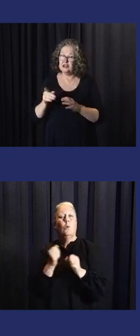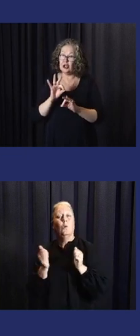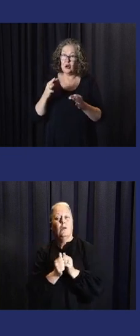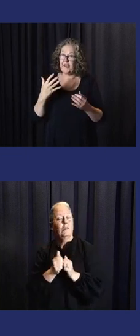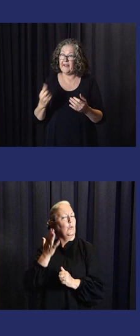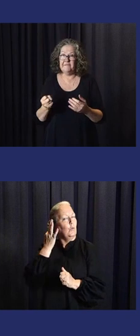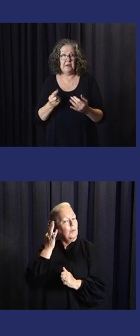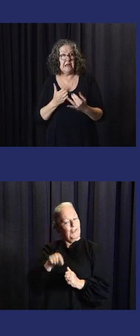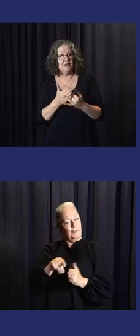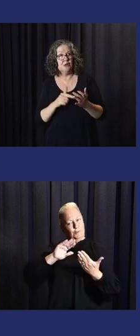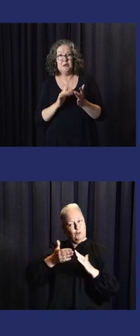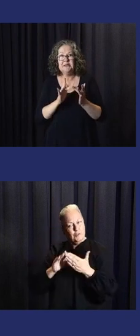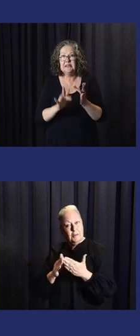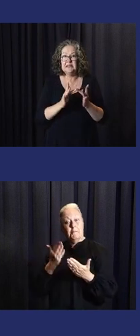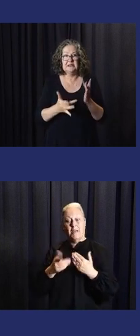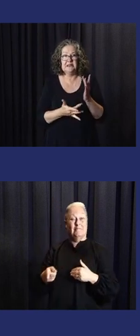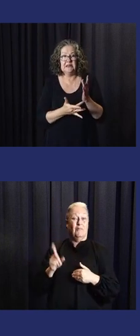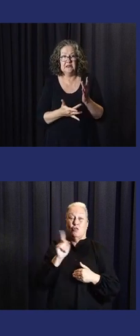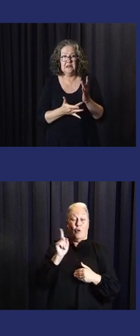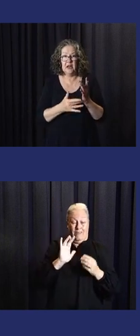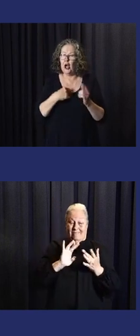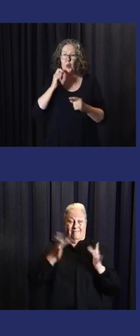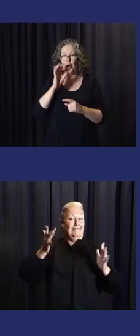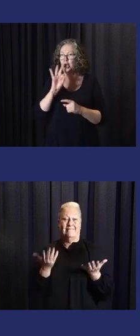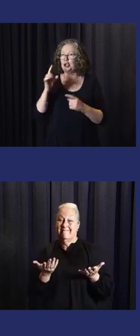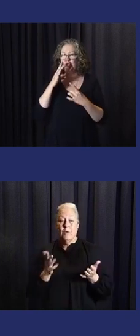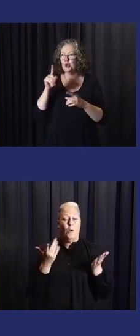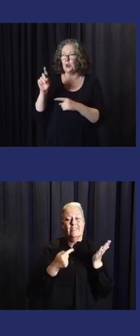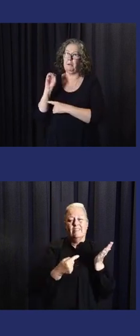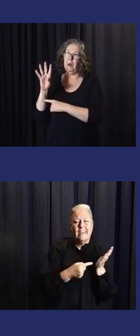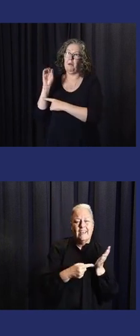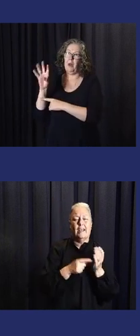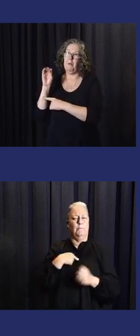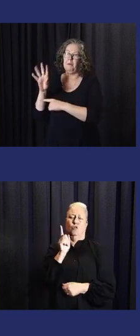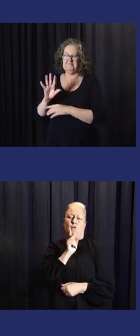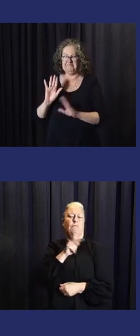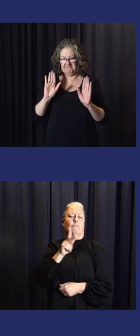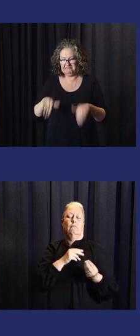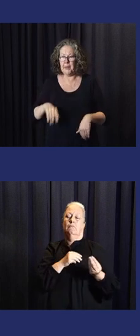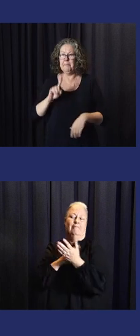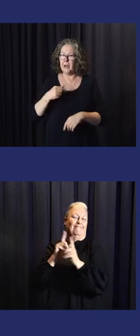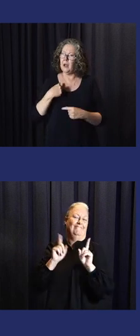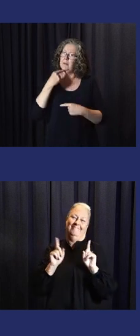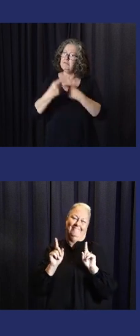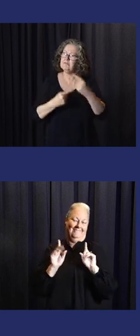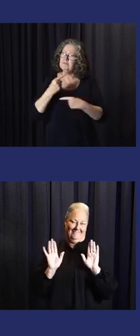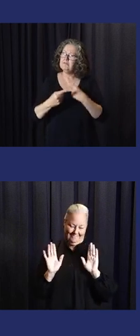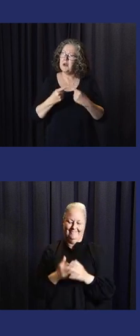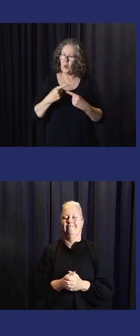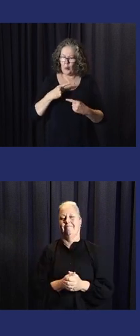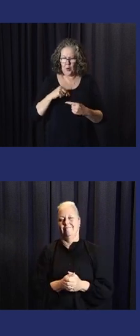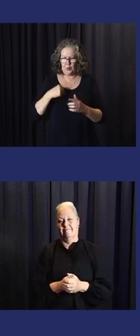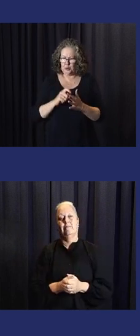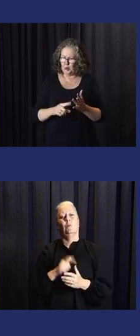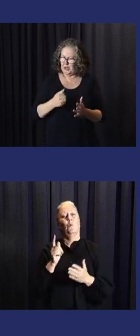Thank you. And I work with women in communities who don't necessarily have access to internet and technology, so I'm not going to show you a